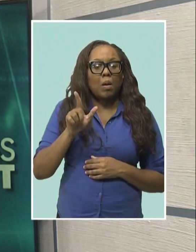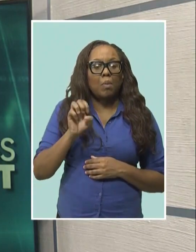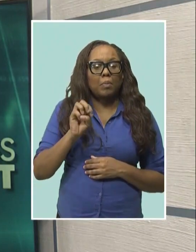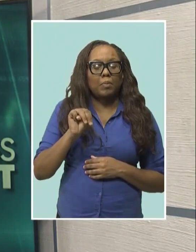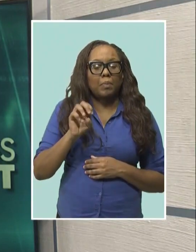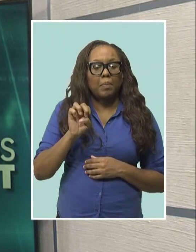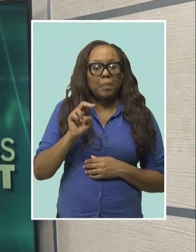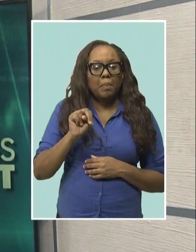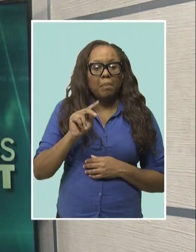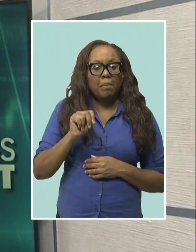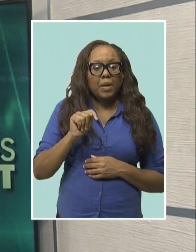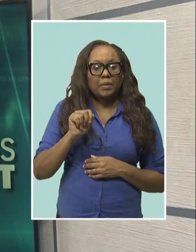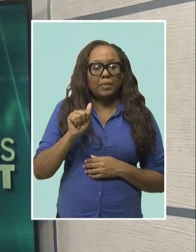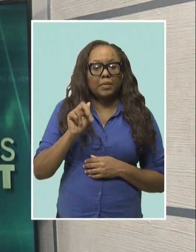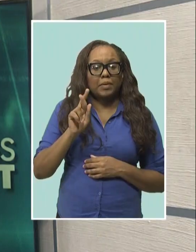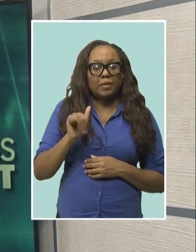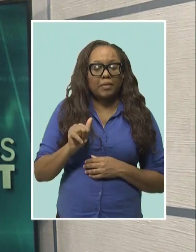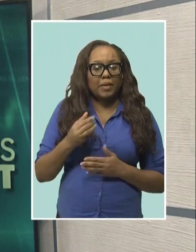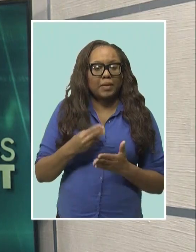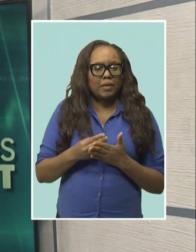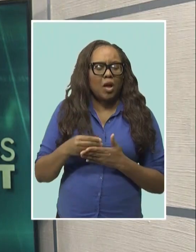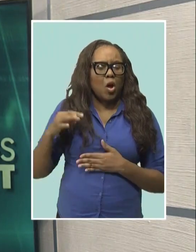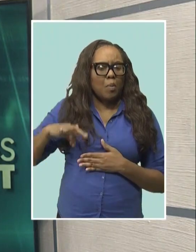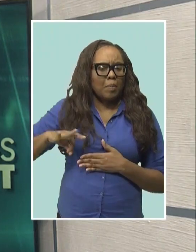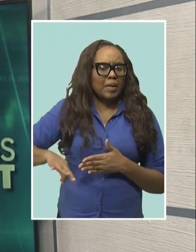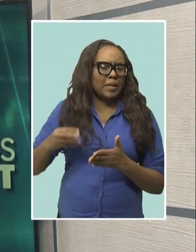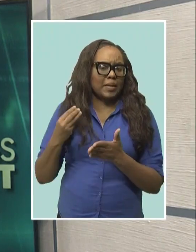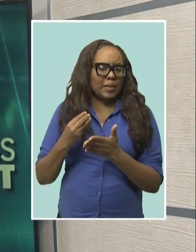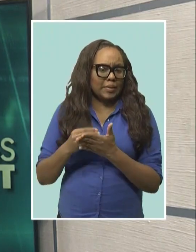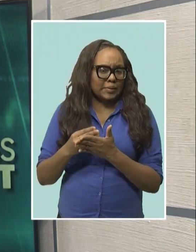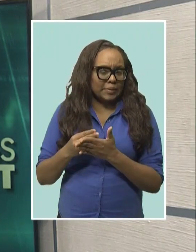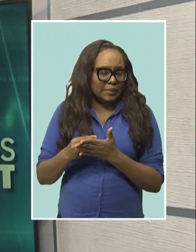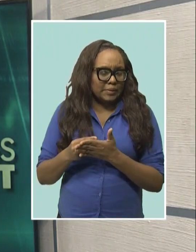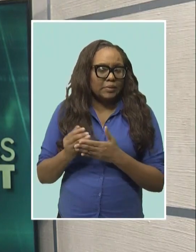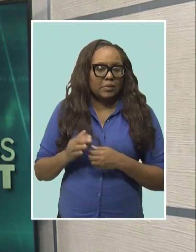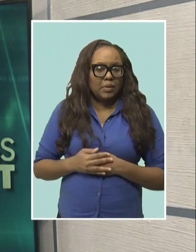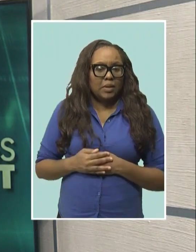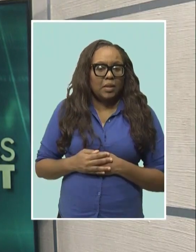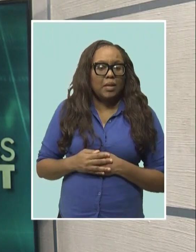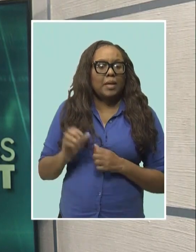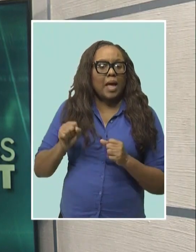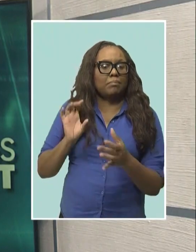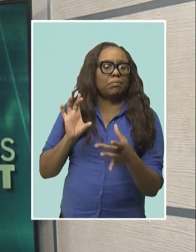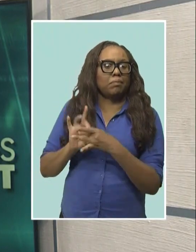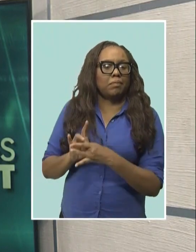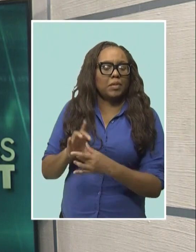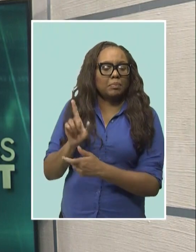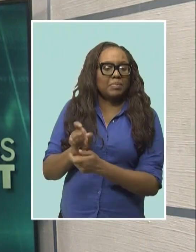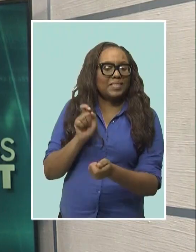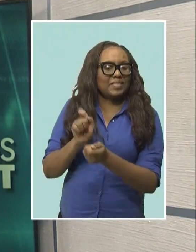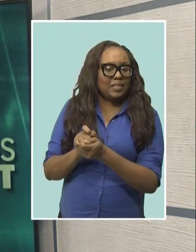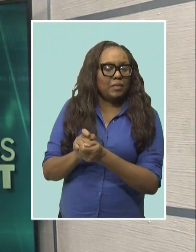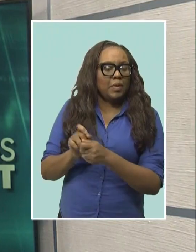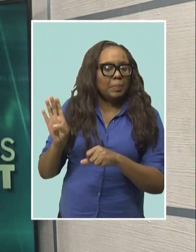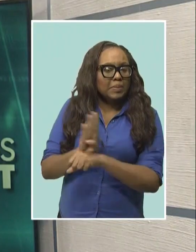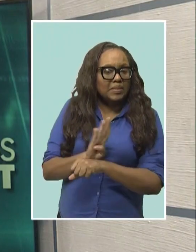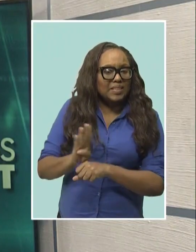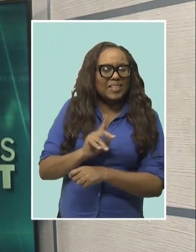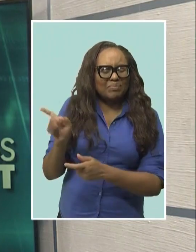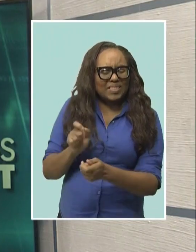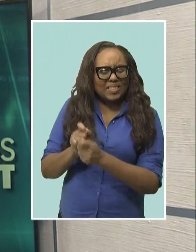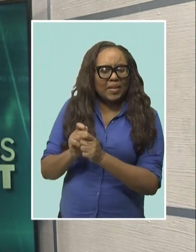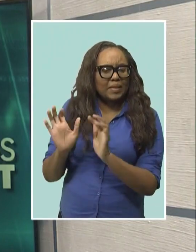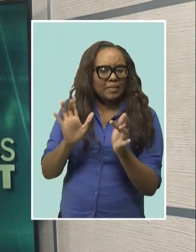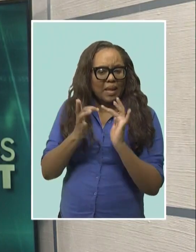alongside a country's legal tender and are confined to specific regions, business networks, or sectors. These currencies